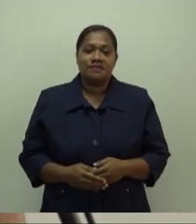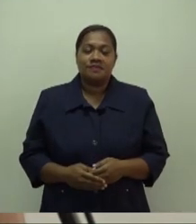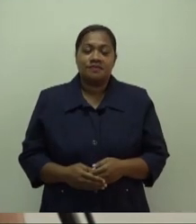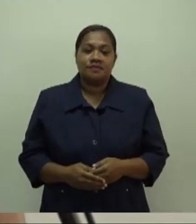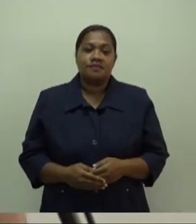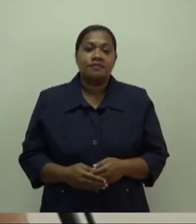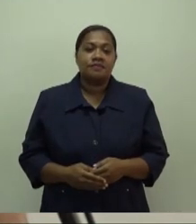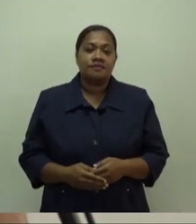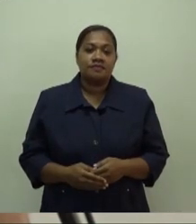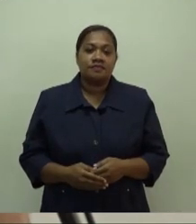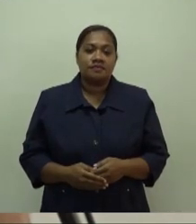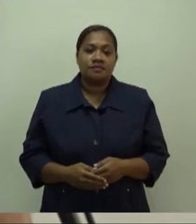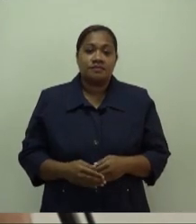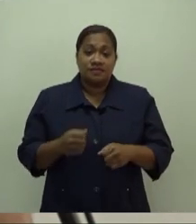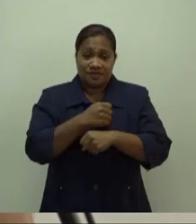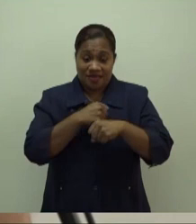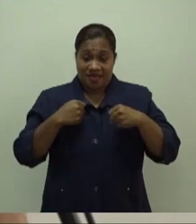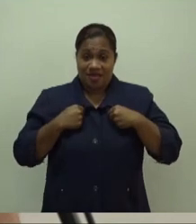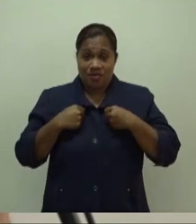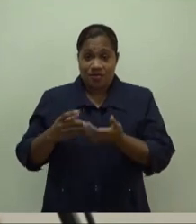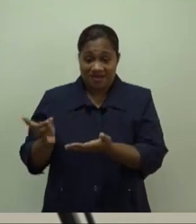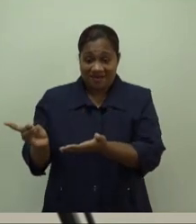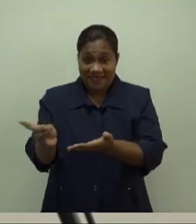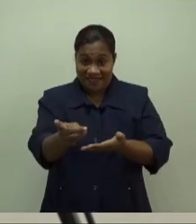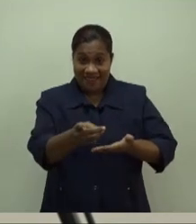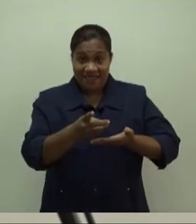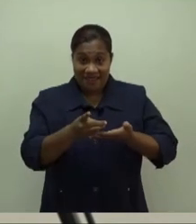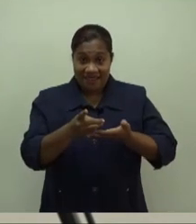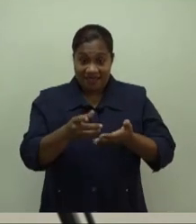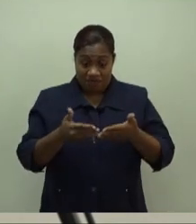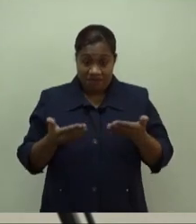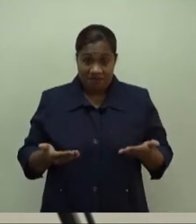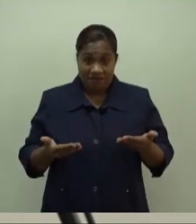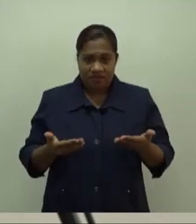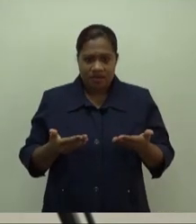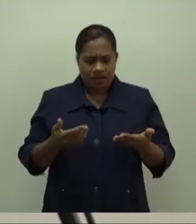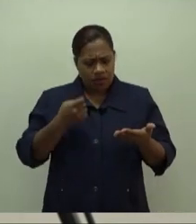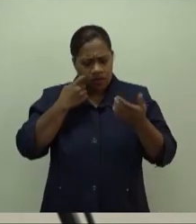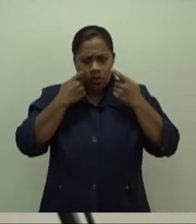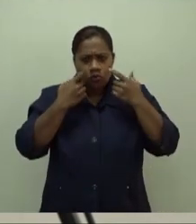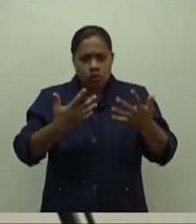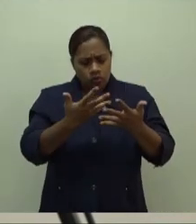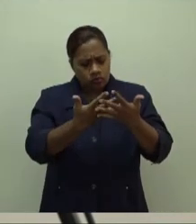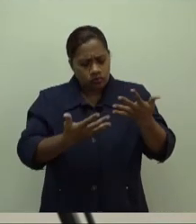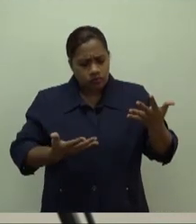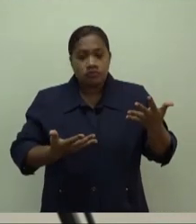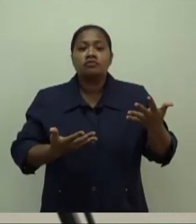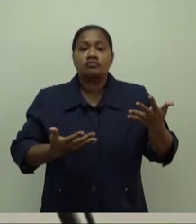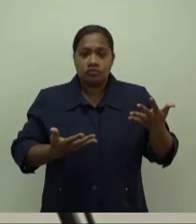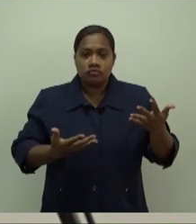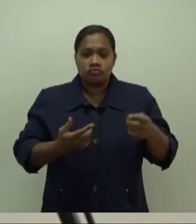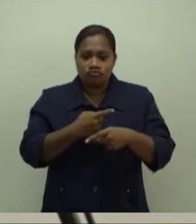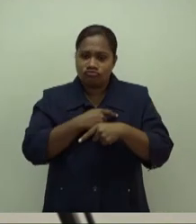Our medical data currently shows that we have been through the worst of this third